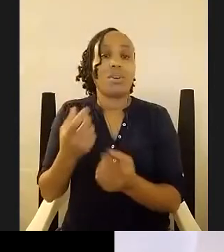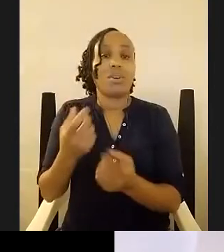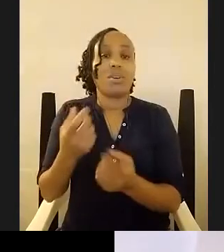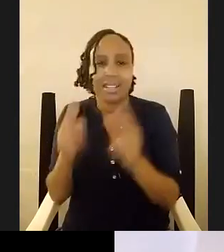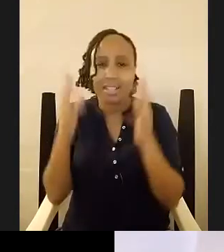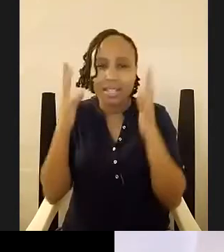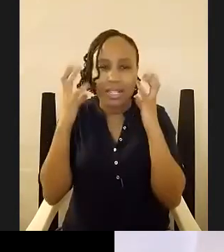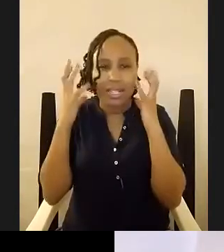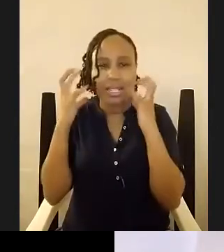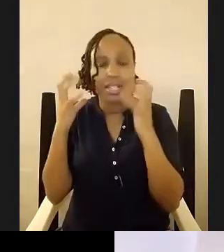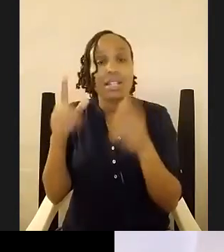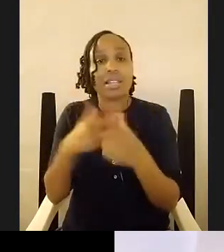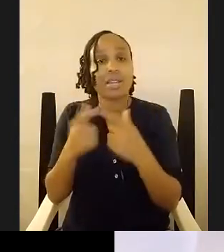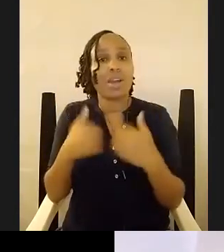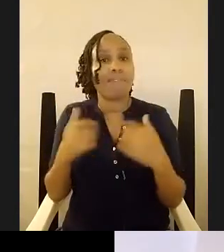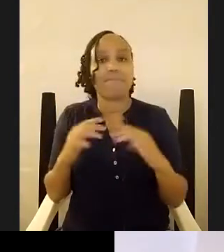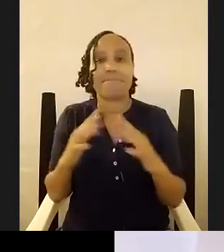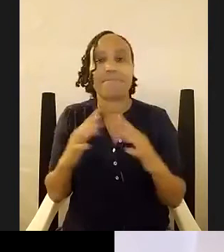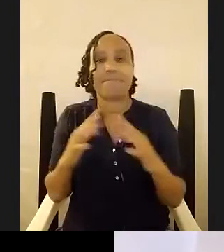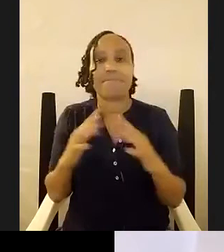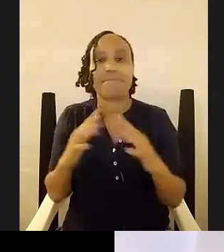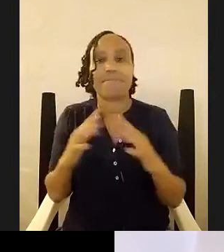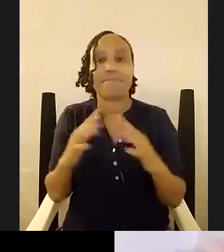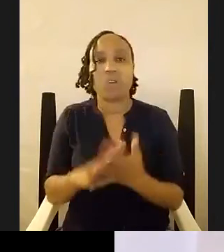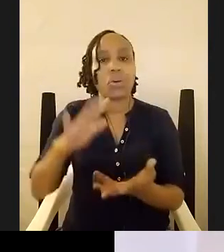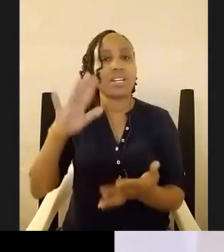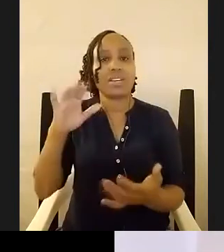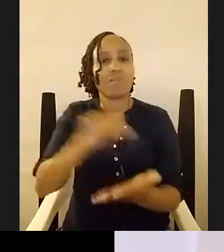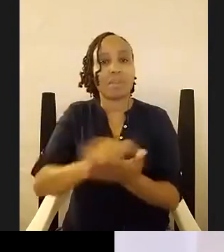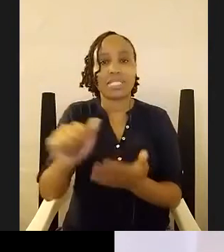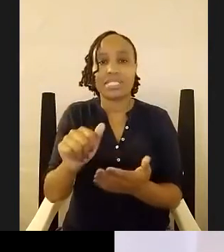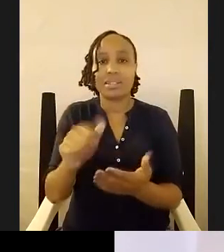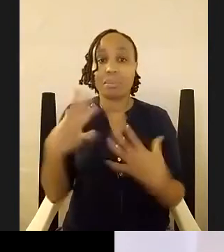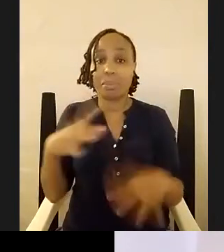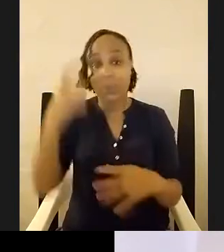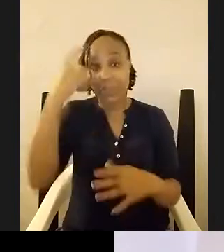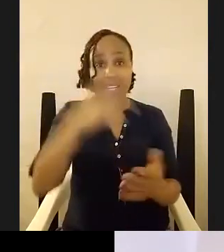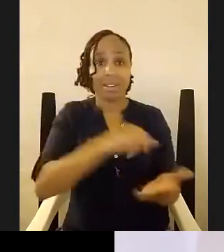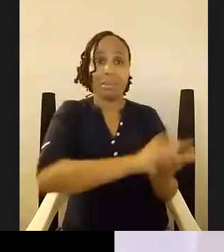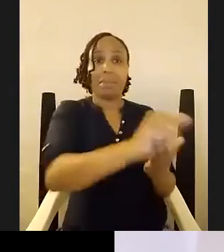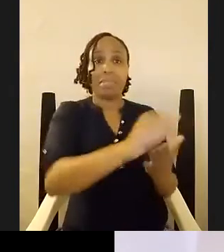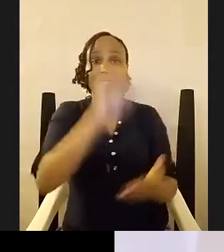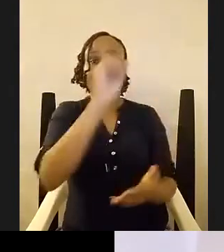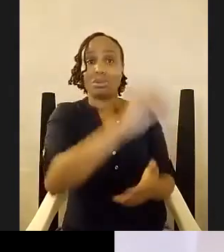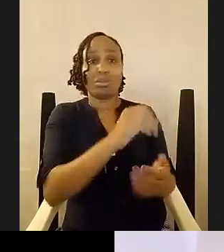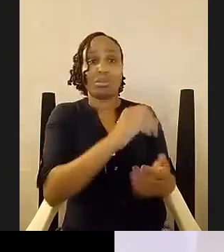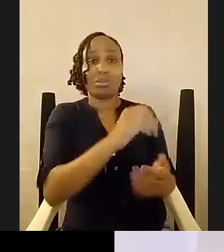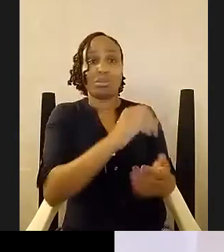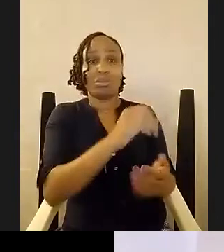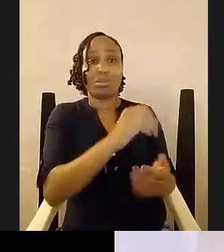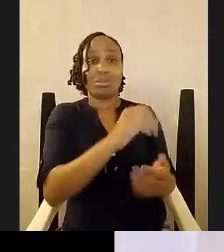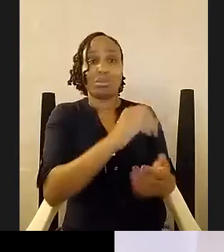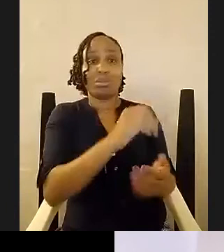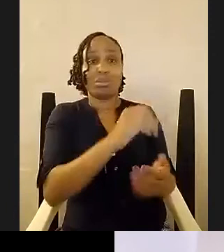a lot of people think is just you're published throw kicks publish and then that's the work down no there's another level to that called